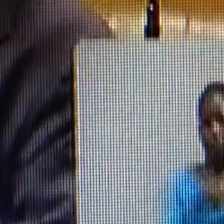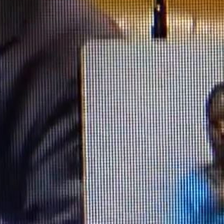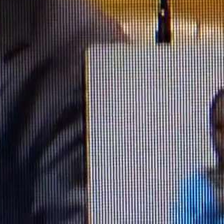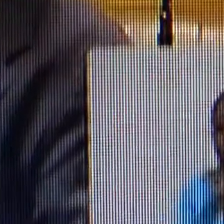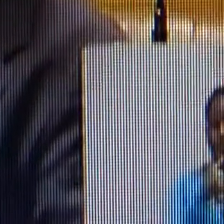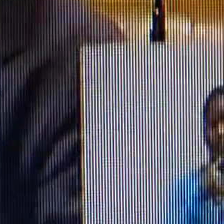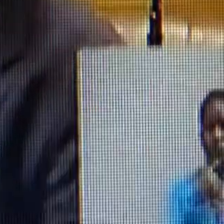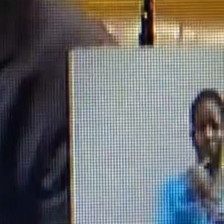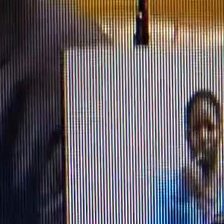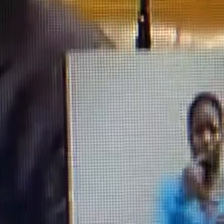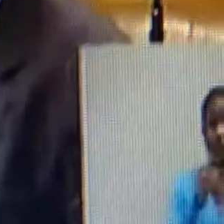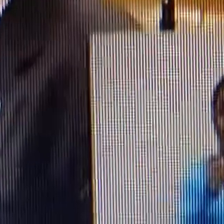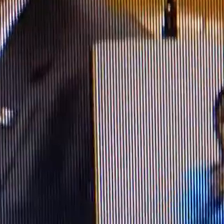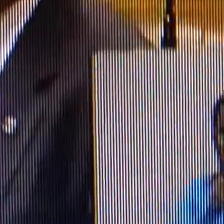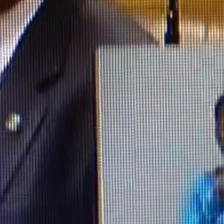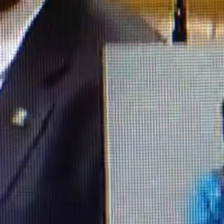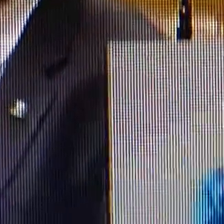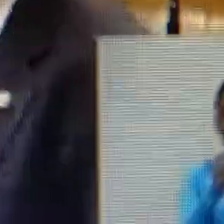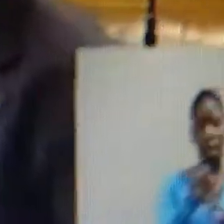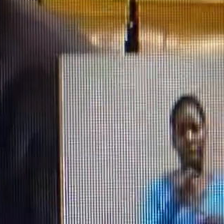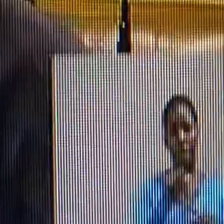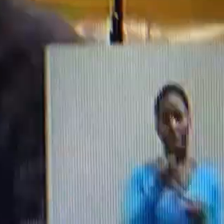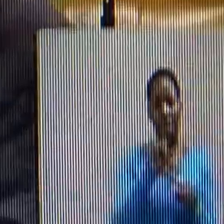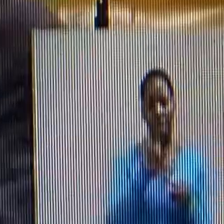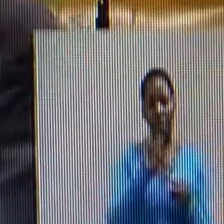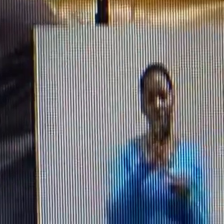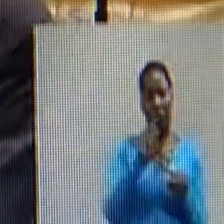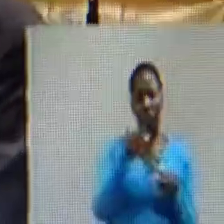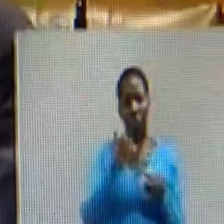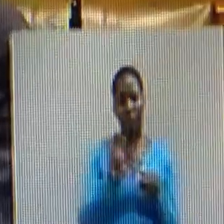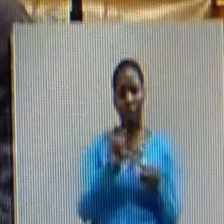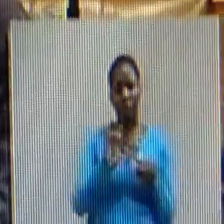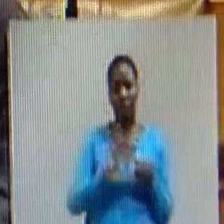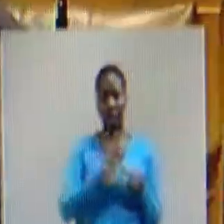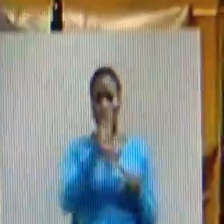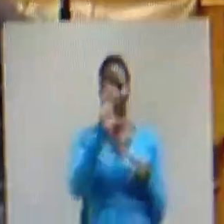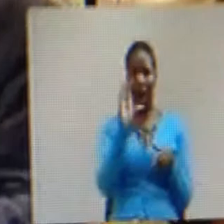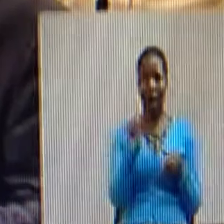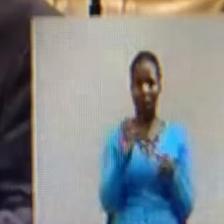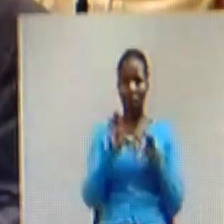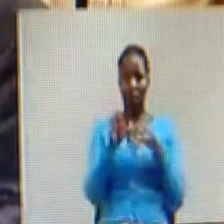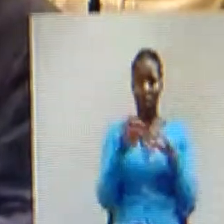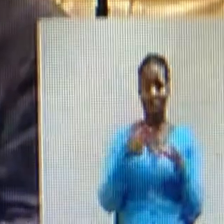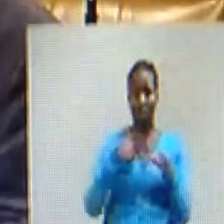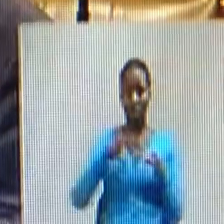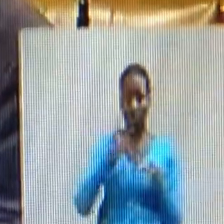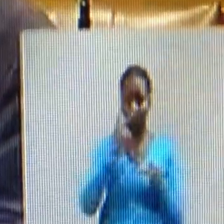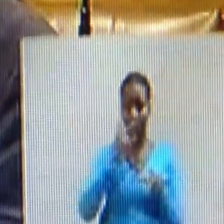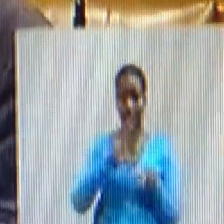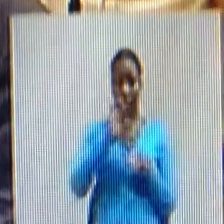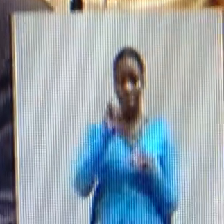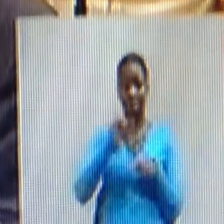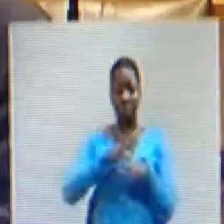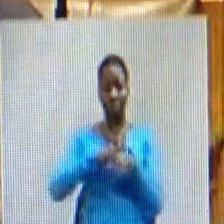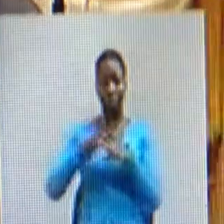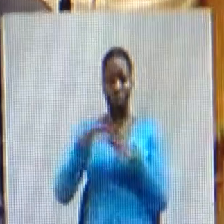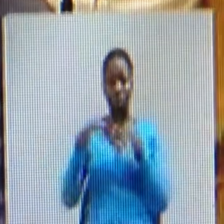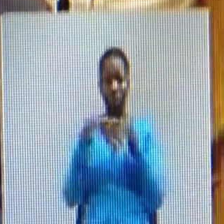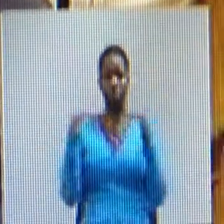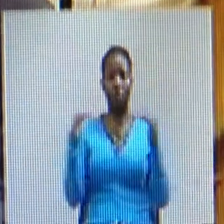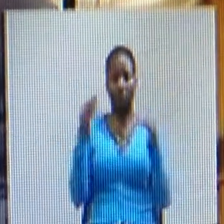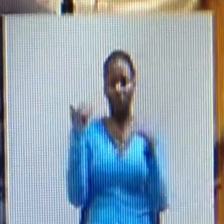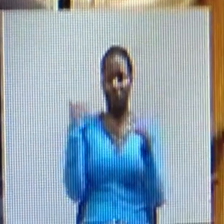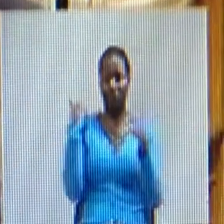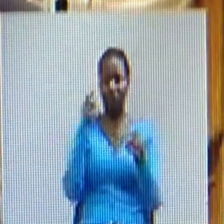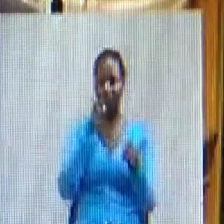We are African foreign. Our attempts to give true meaning to our rainbow nation was dealt another blow with a series of anti-Indian